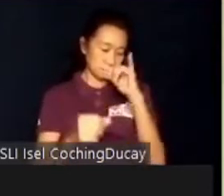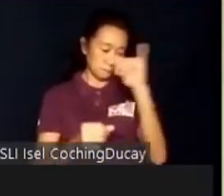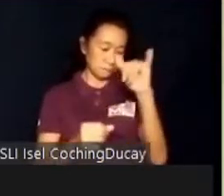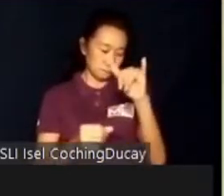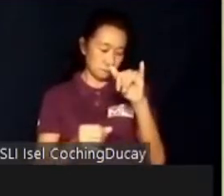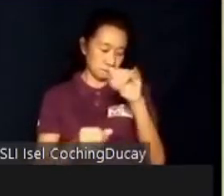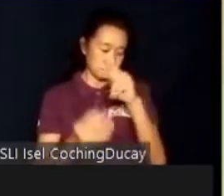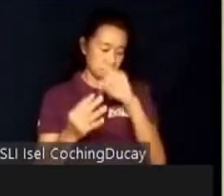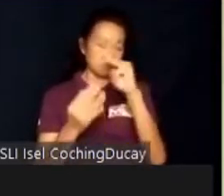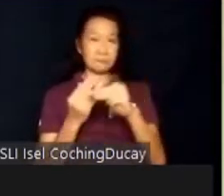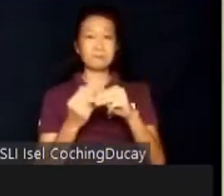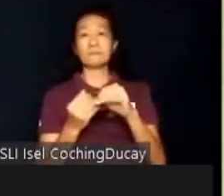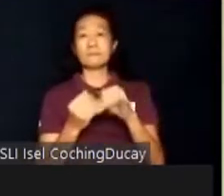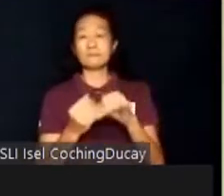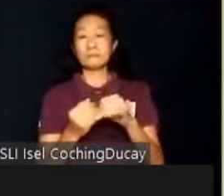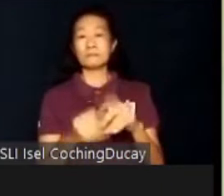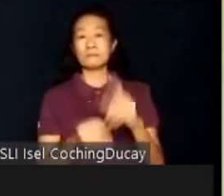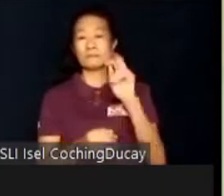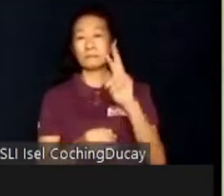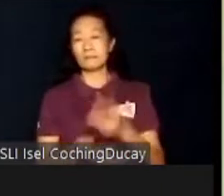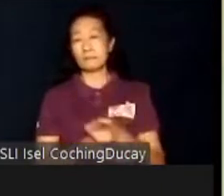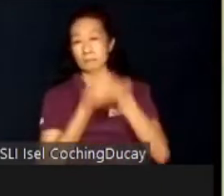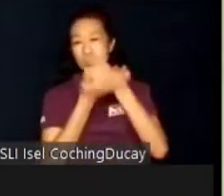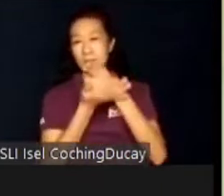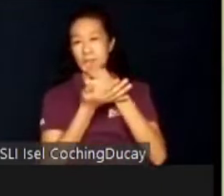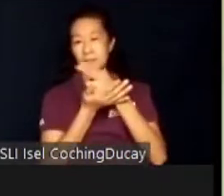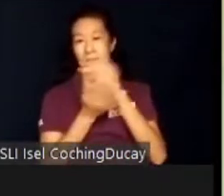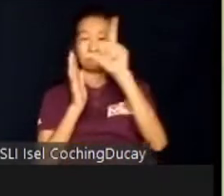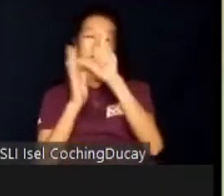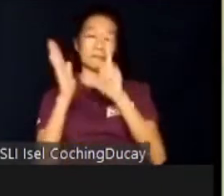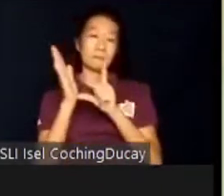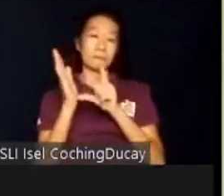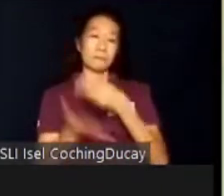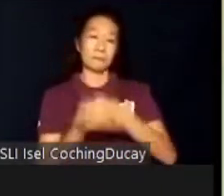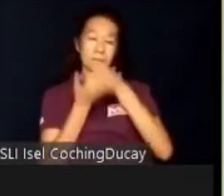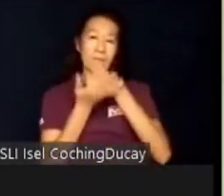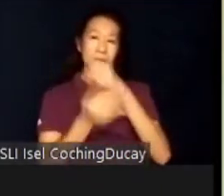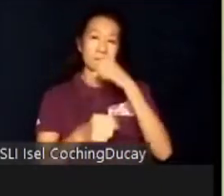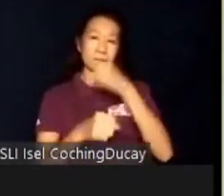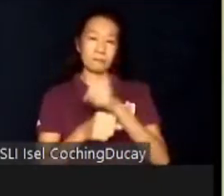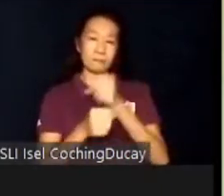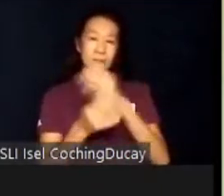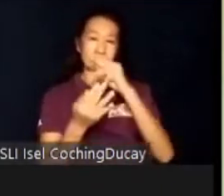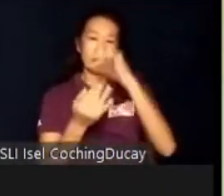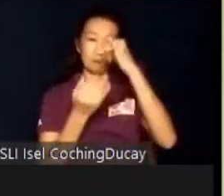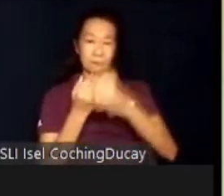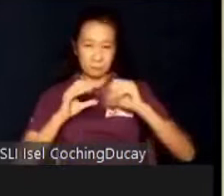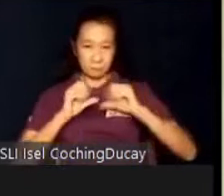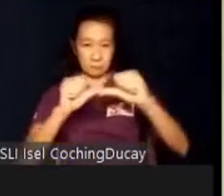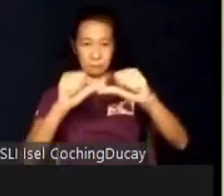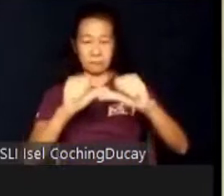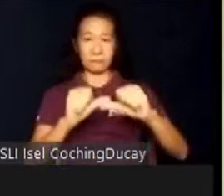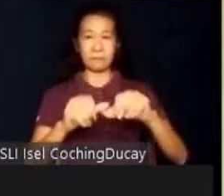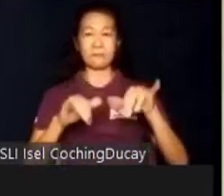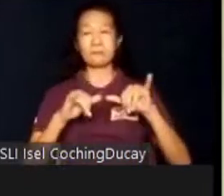The REACH Foundation has helped lobby for such ordinances to help ascertain that the project's longevity stays